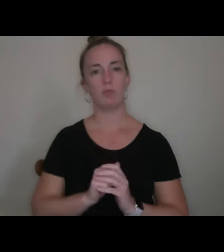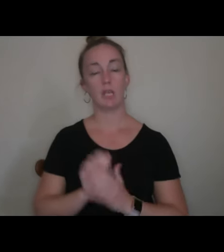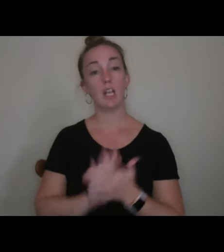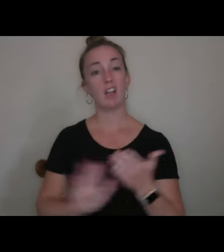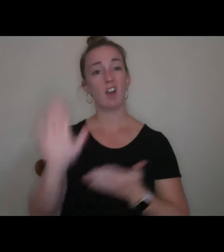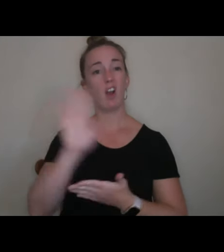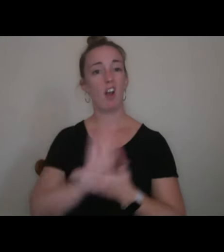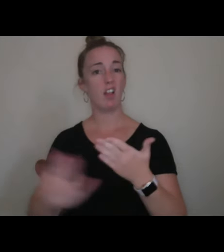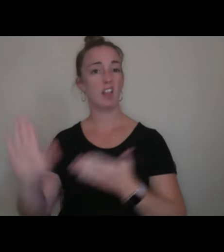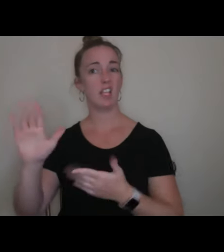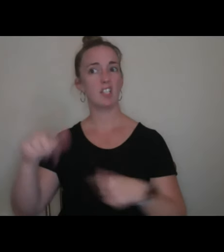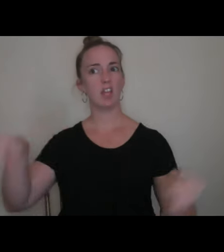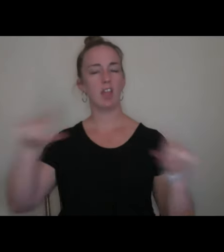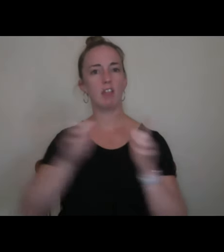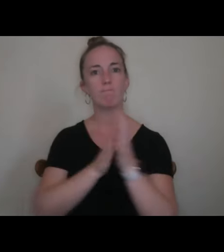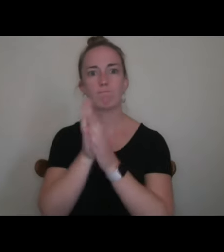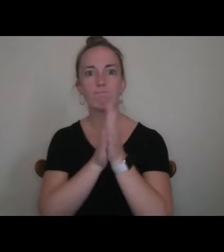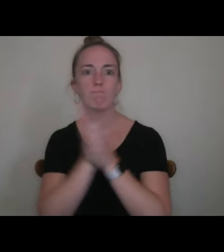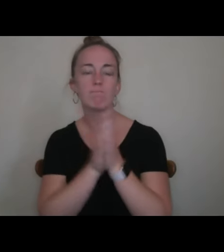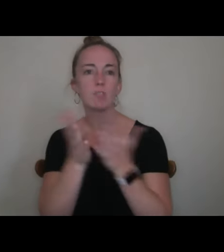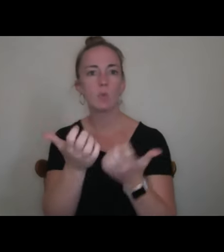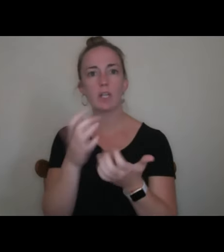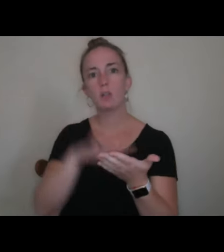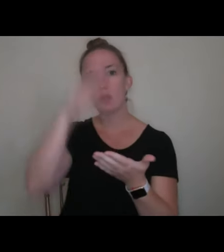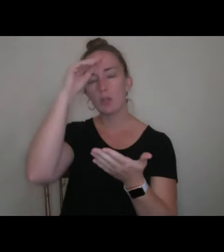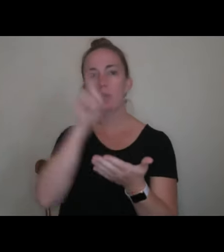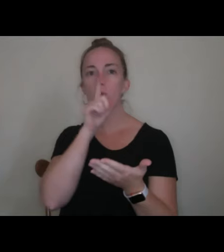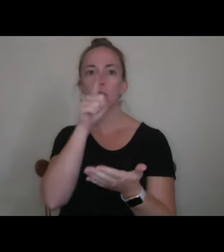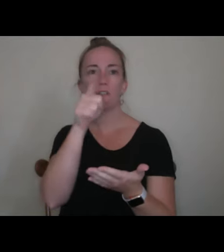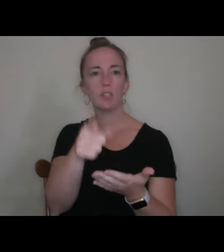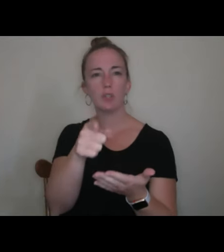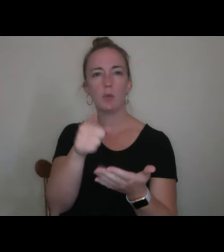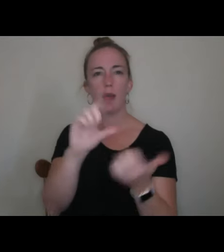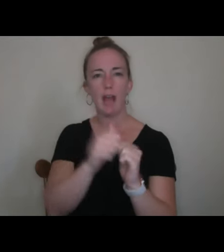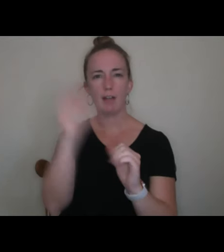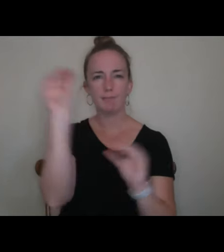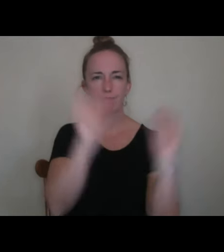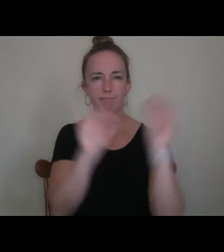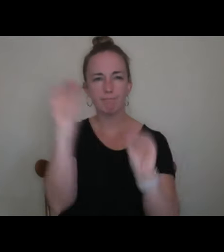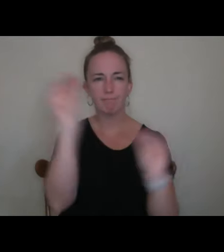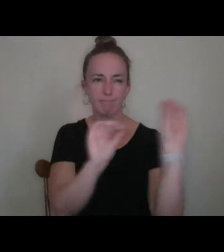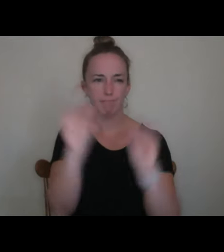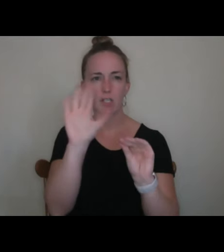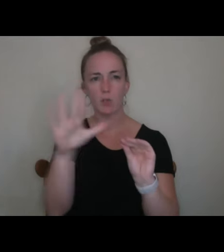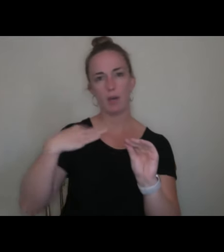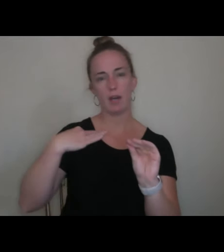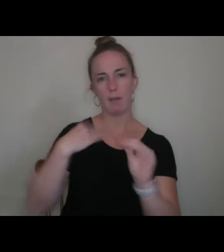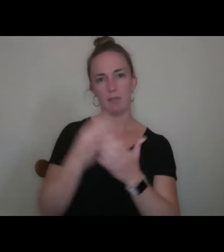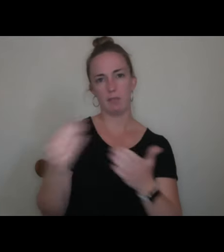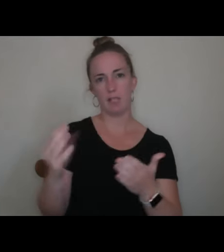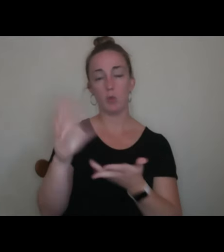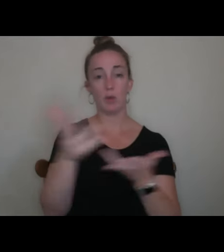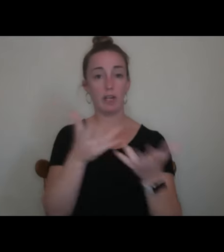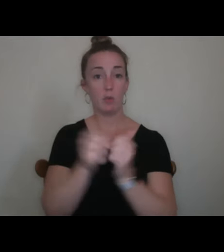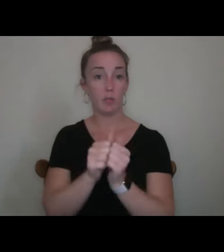are eager to learn the real you by virtue of piecing together your application materials and your interactions with